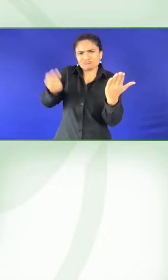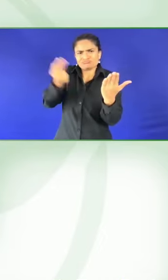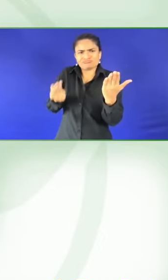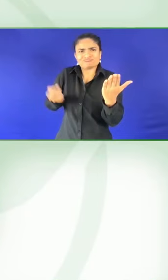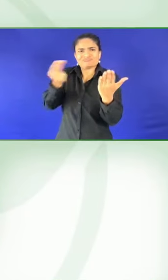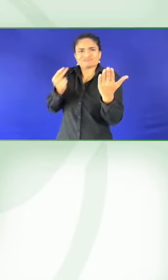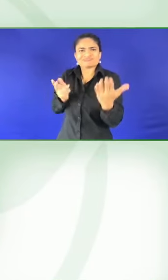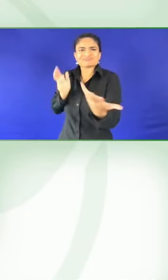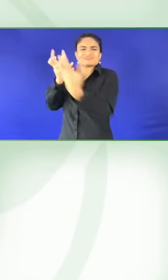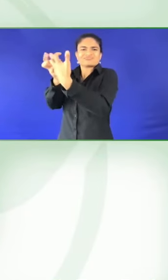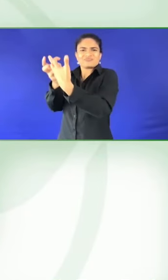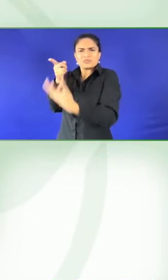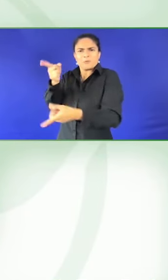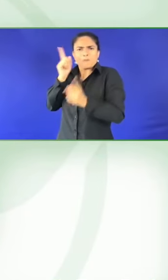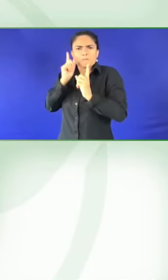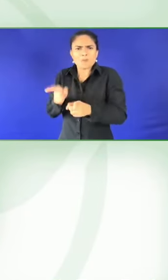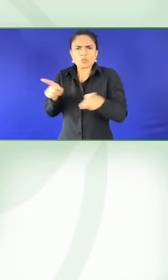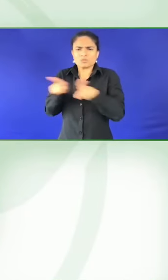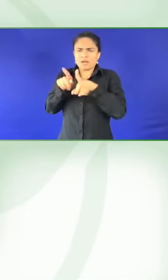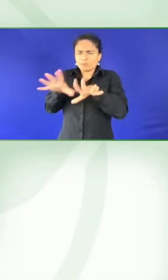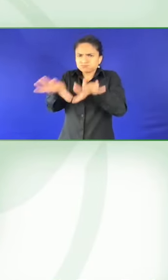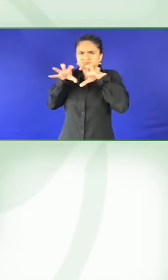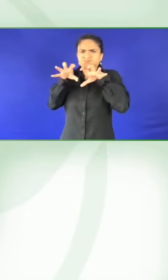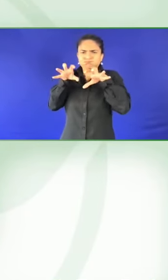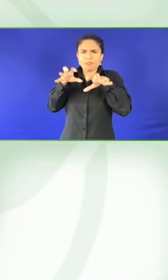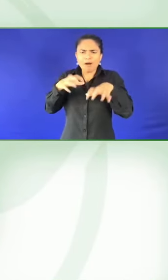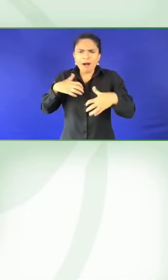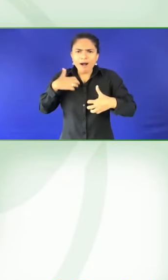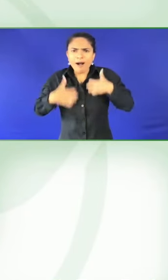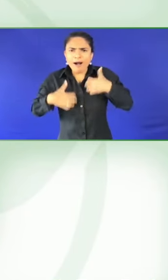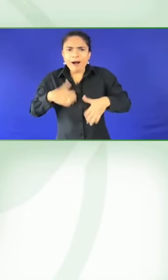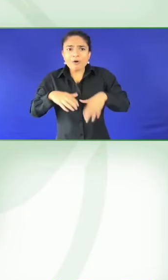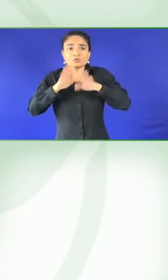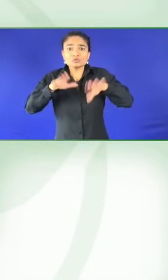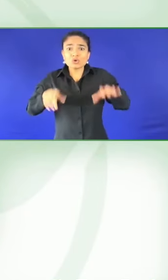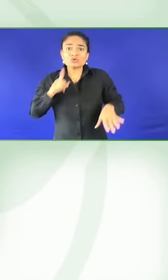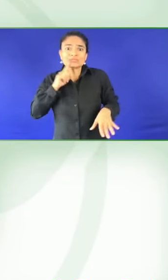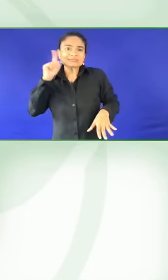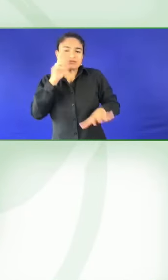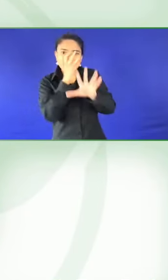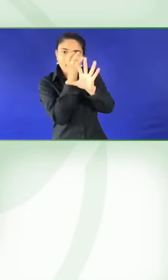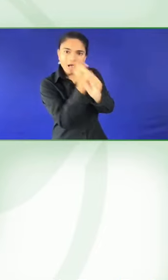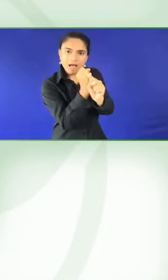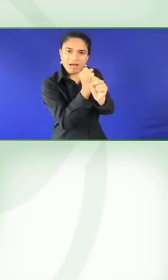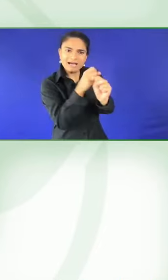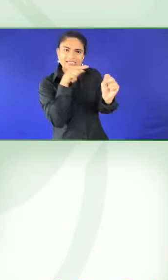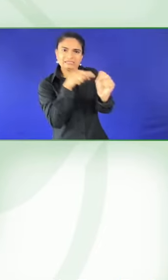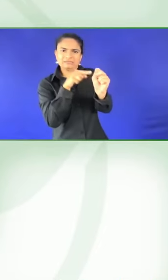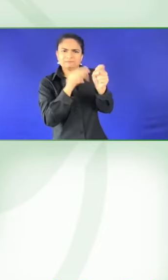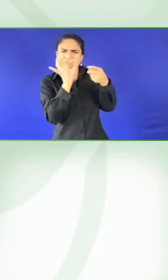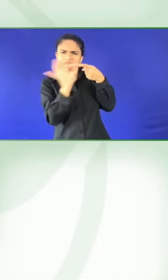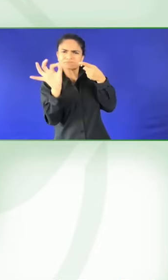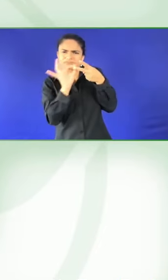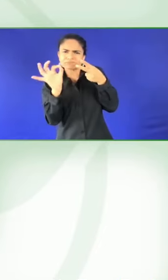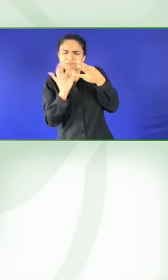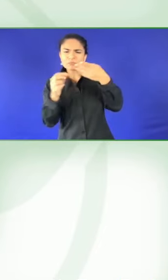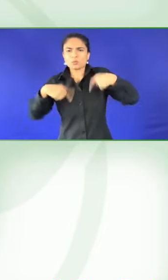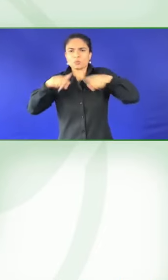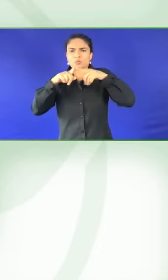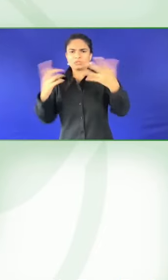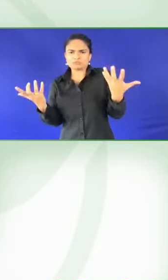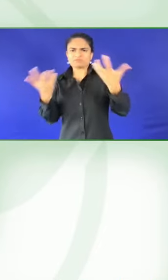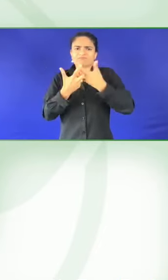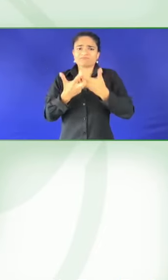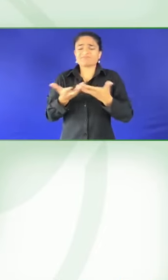first was a proof of concept. And then we actually did some field testing in the Philippines with deaf children in